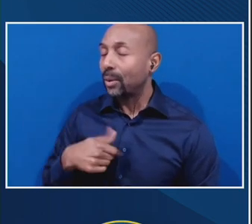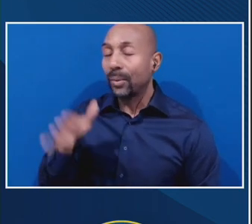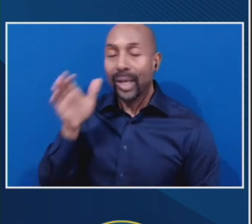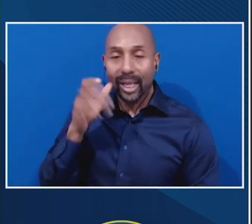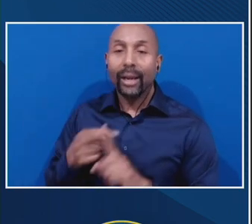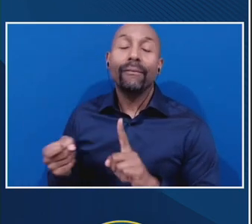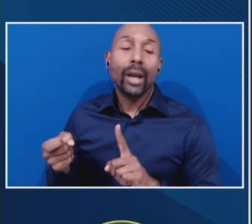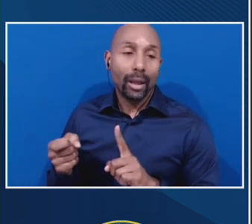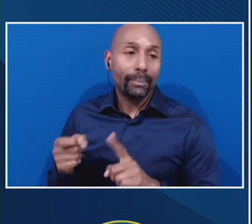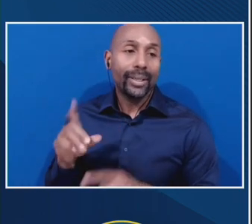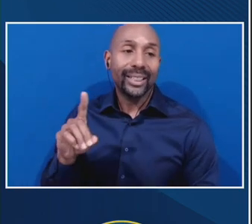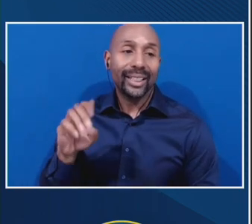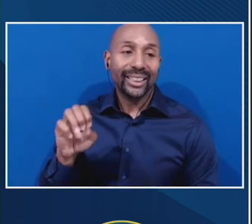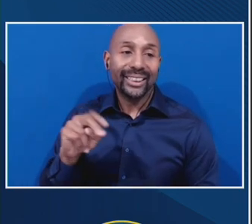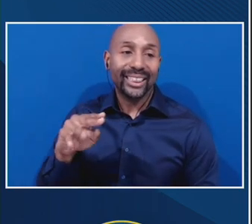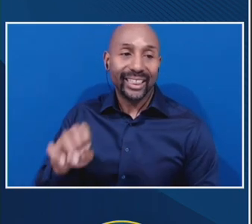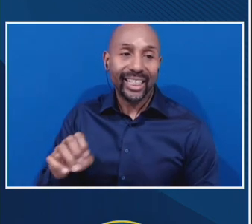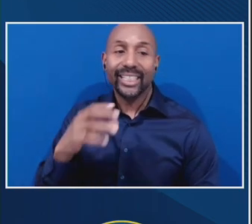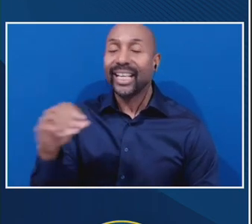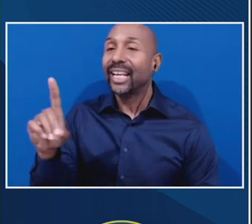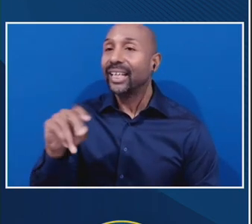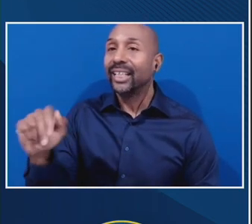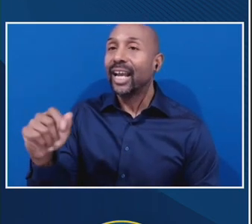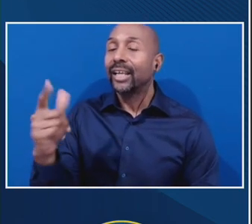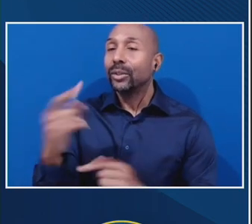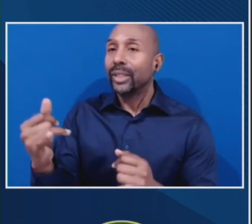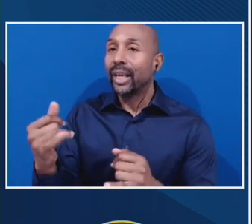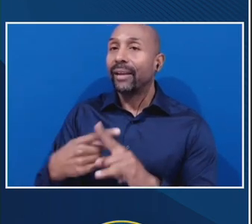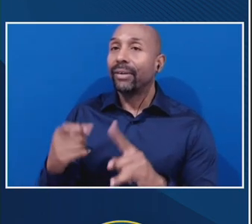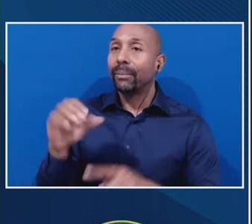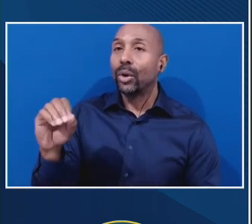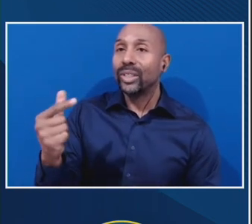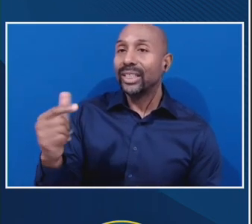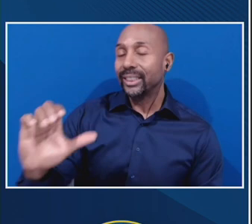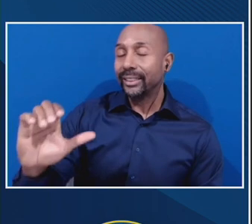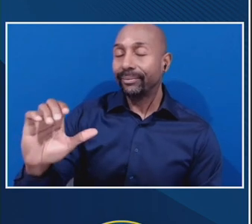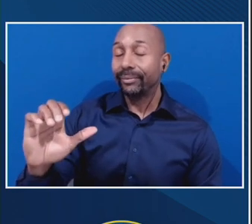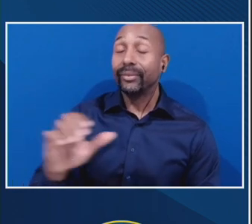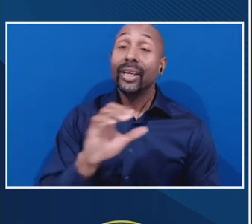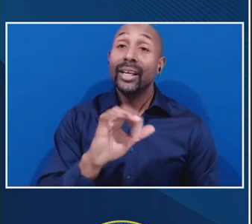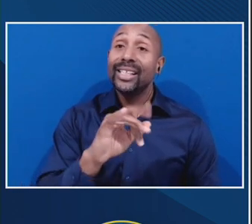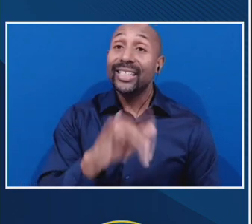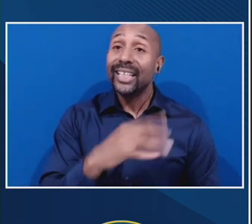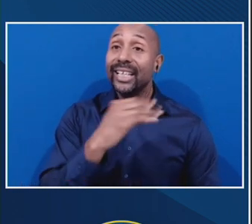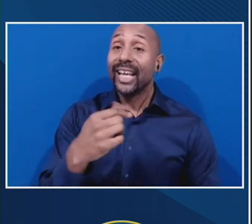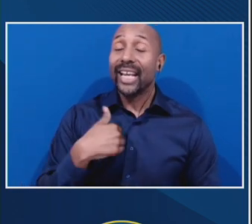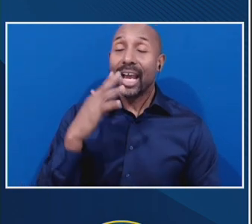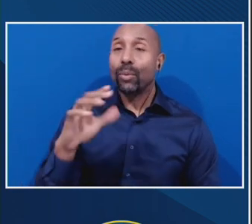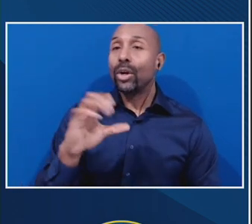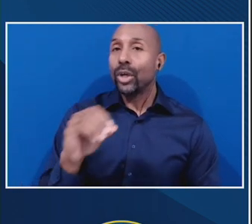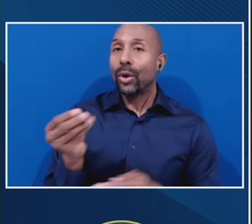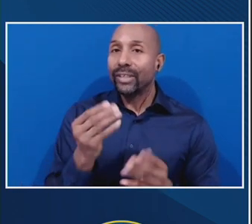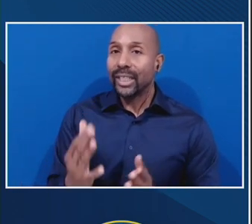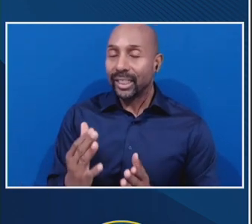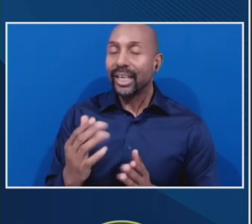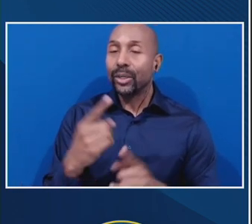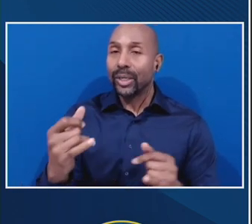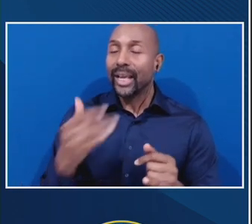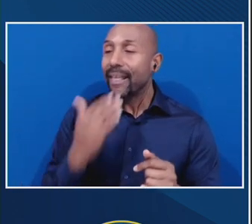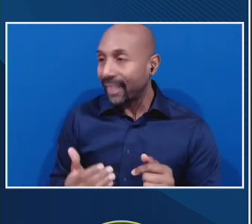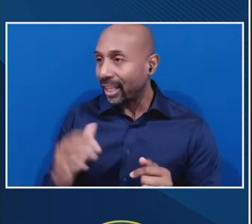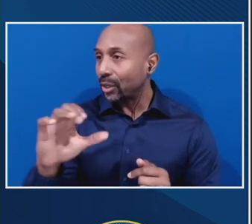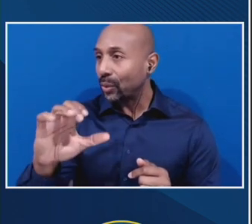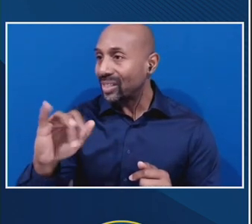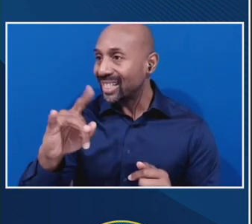Donna today as well from OGC. Thank you. Uh, and Cindy and I will be, we'll be co-facilitating today. So, thank you, Cindy. All right.